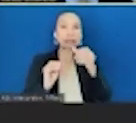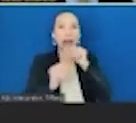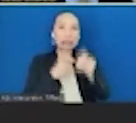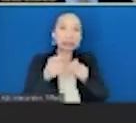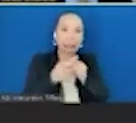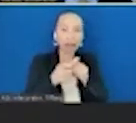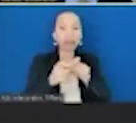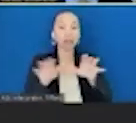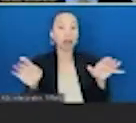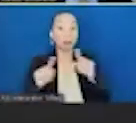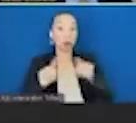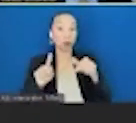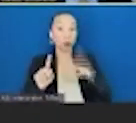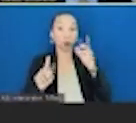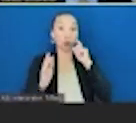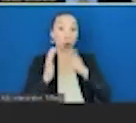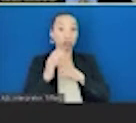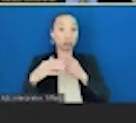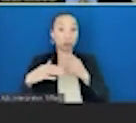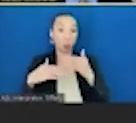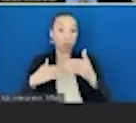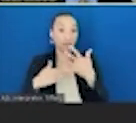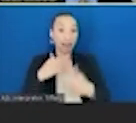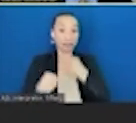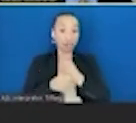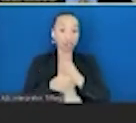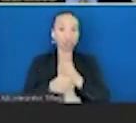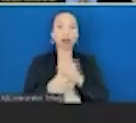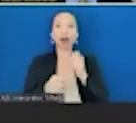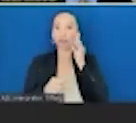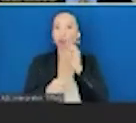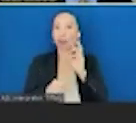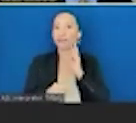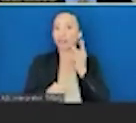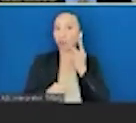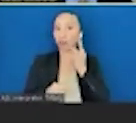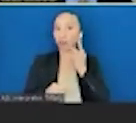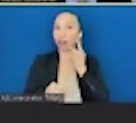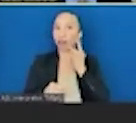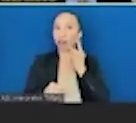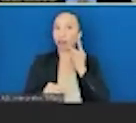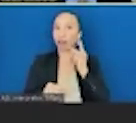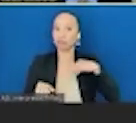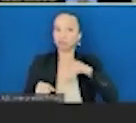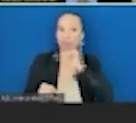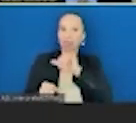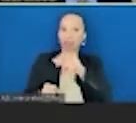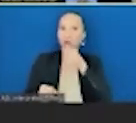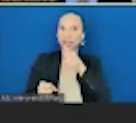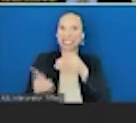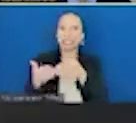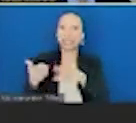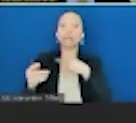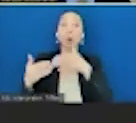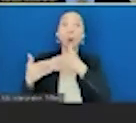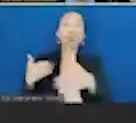found that at five years, the fruit and vegetable incentive is very, very expensive. But by a lifetime, it becomes cost effective. If